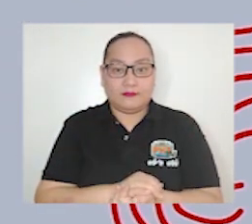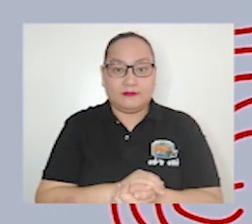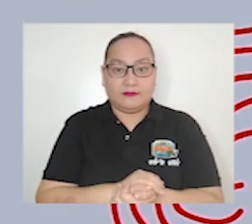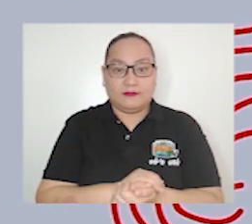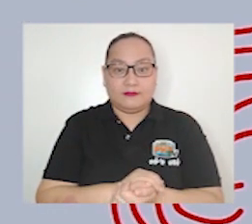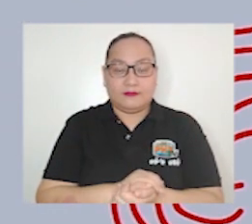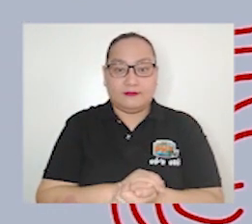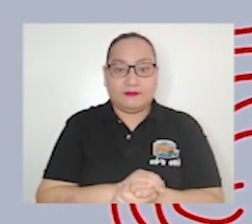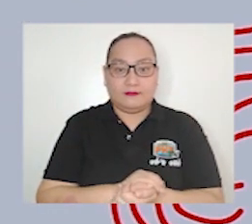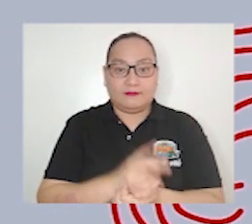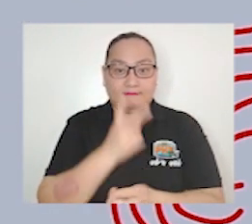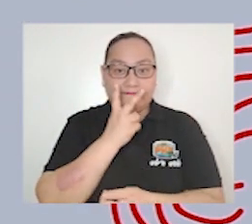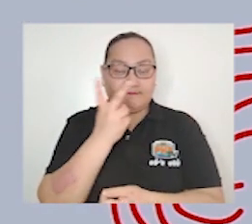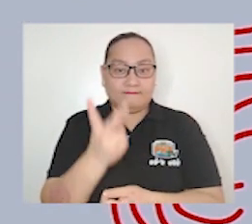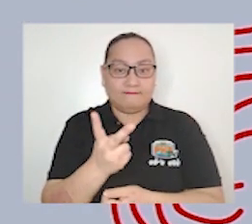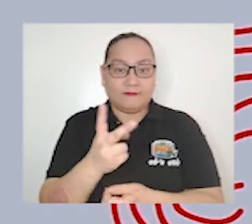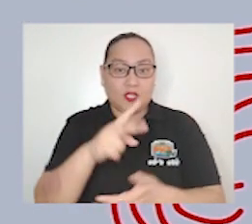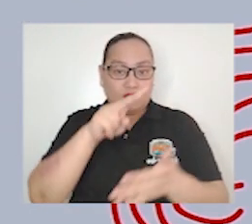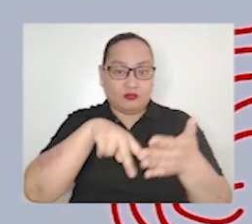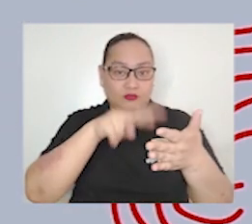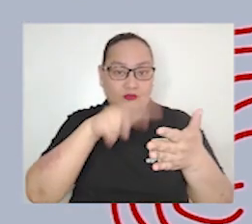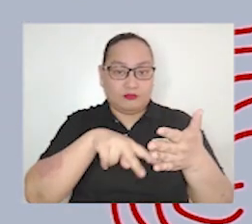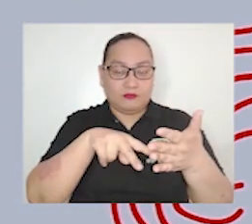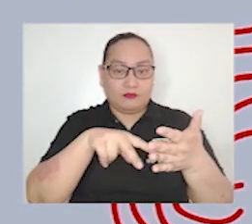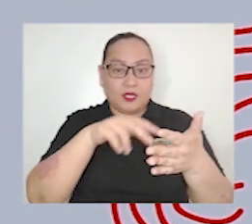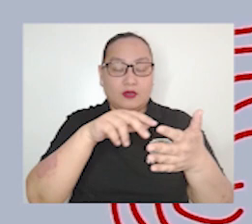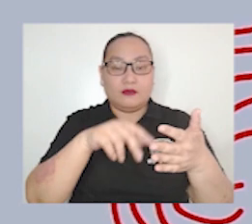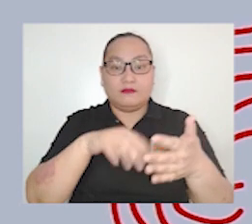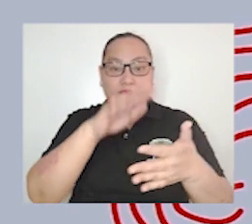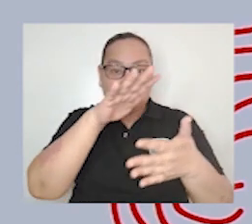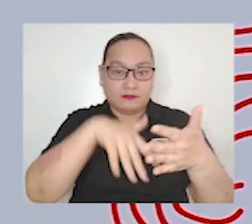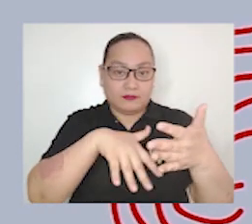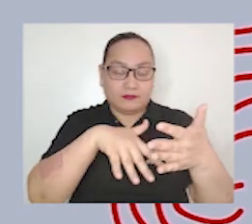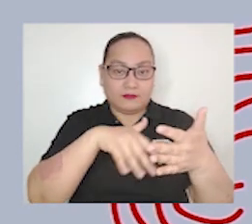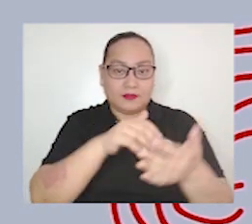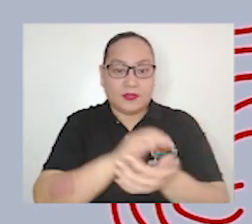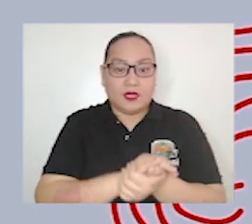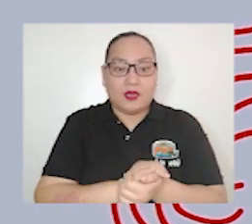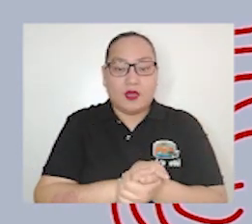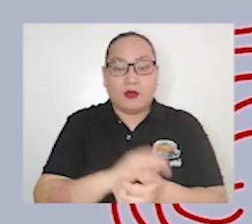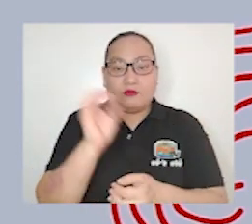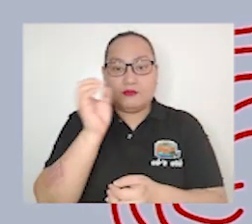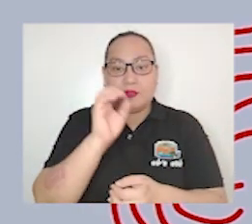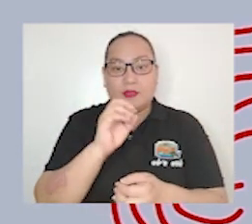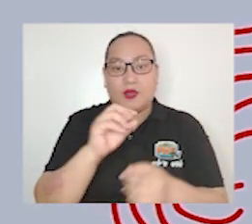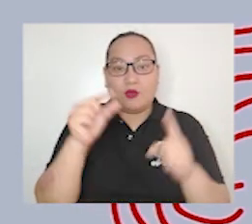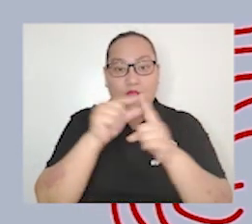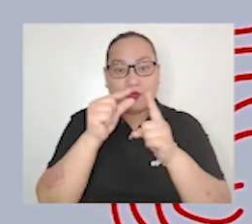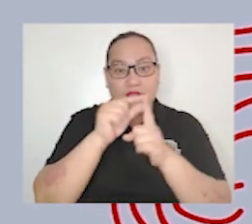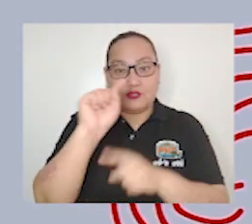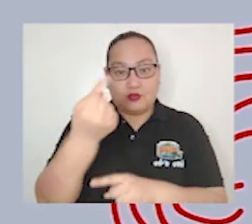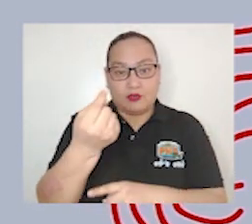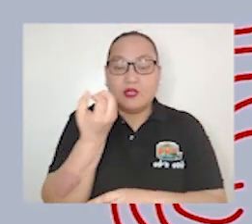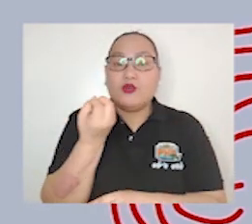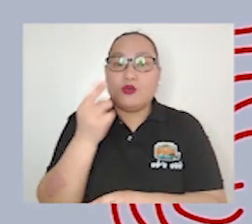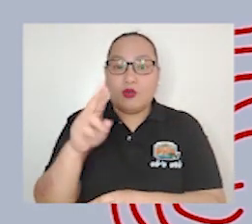This kind of news article which is just plain text or this one with the picture